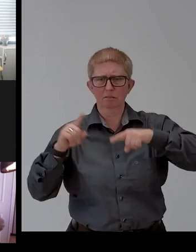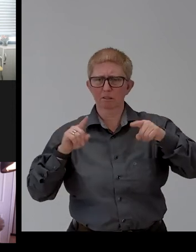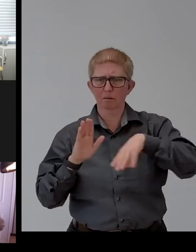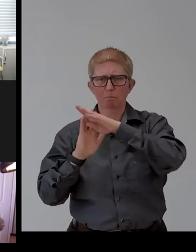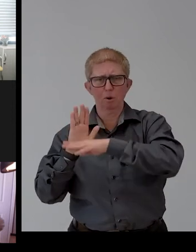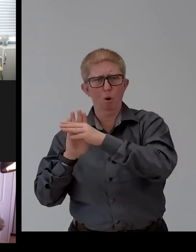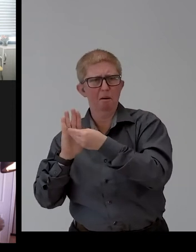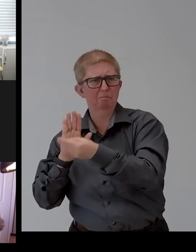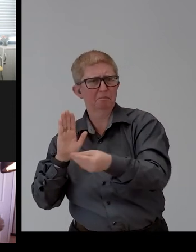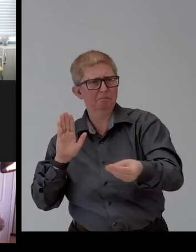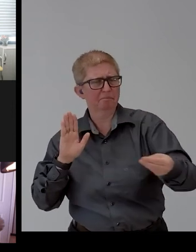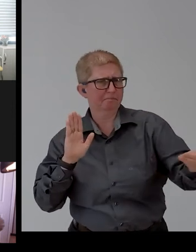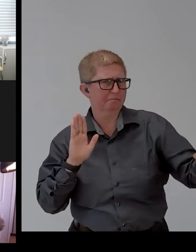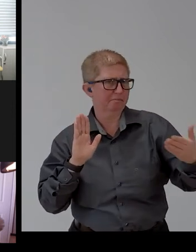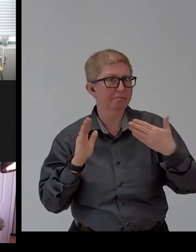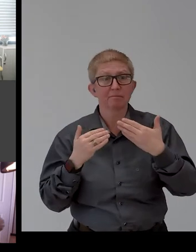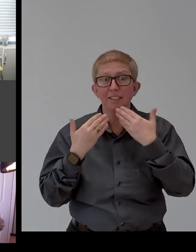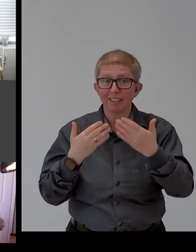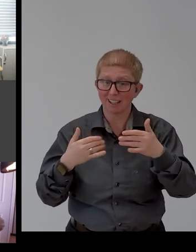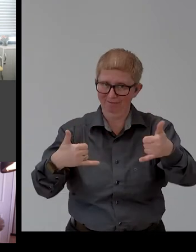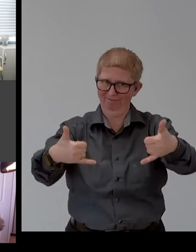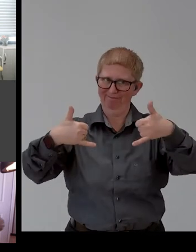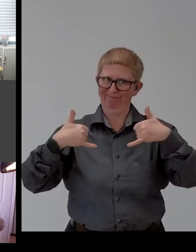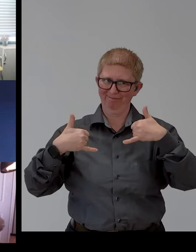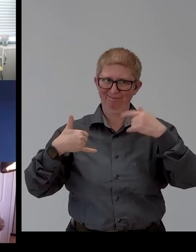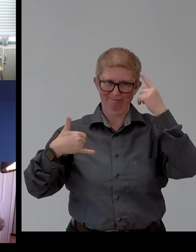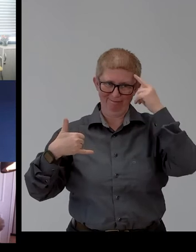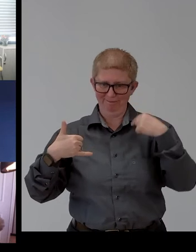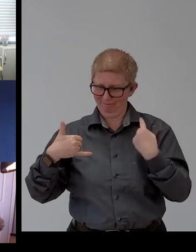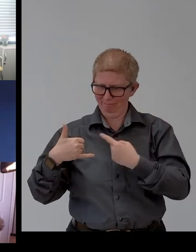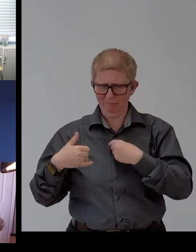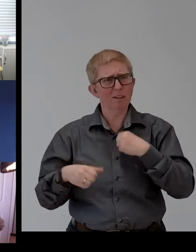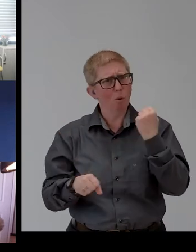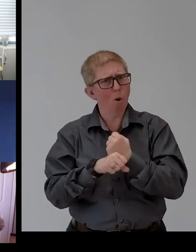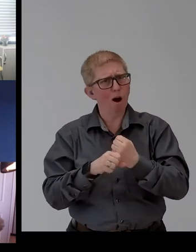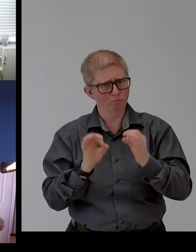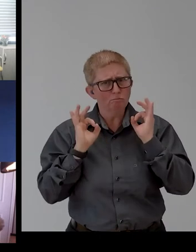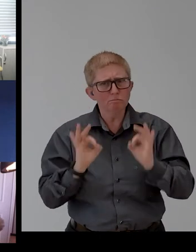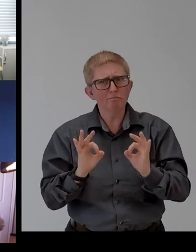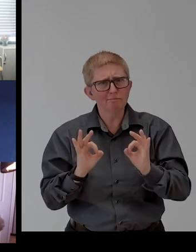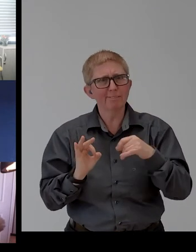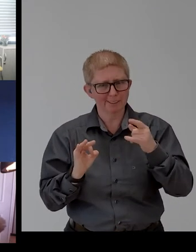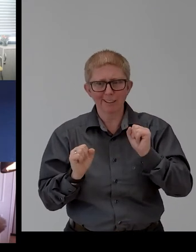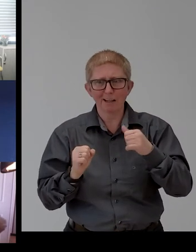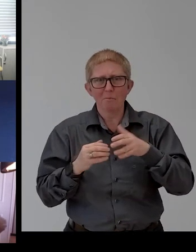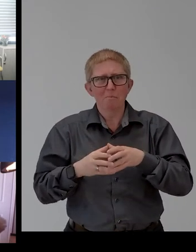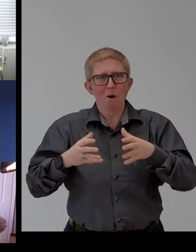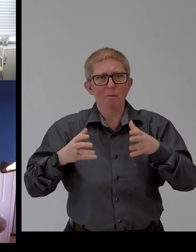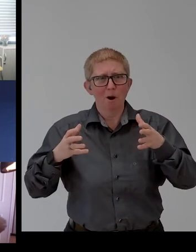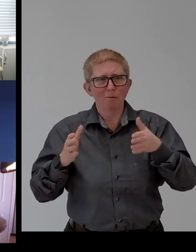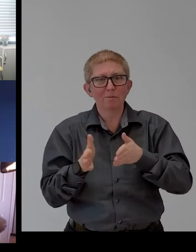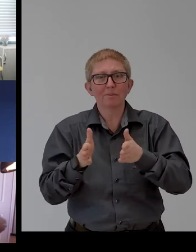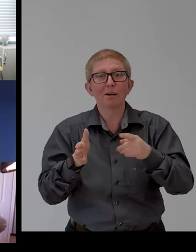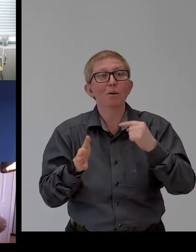us that we are doing the right thing and it encourages us to achieve more. Today is the best and tomorrow will be better. Thank you, everyone.